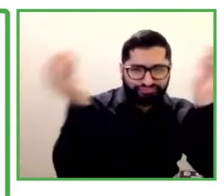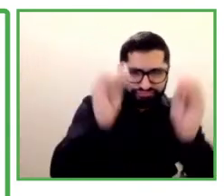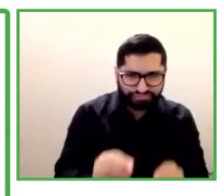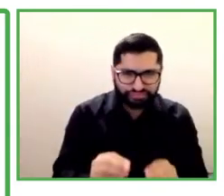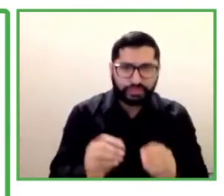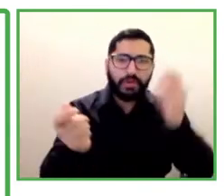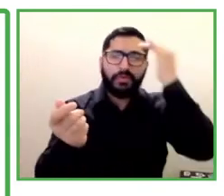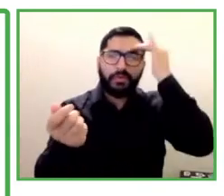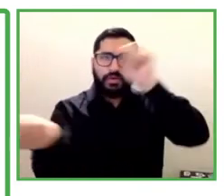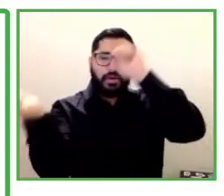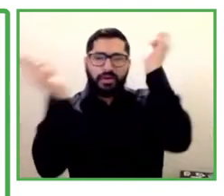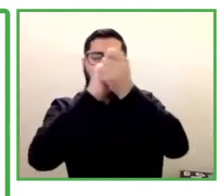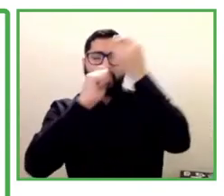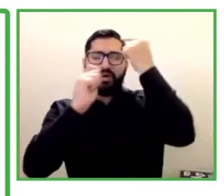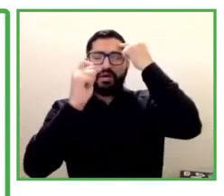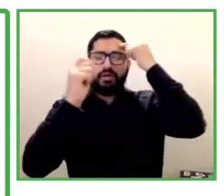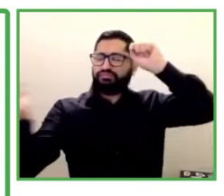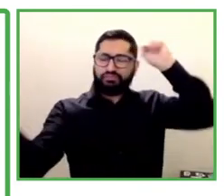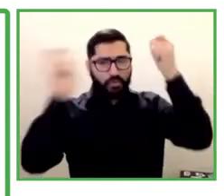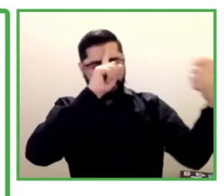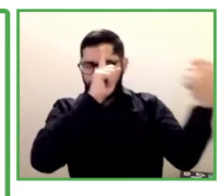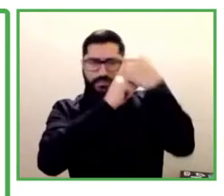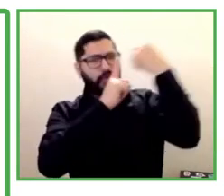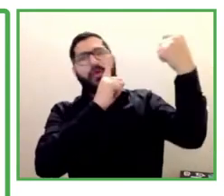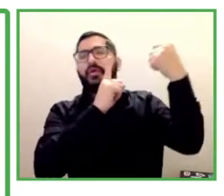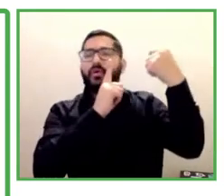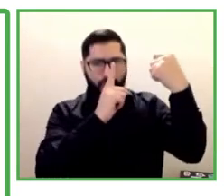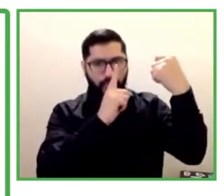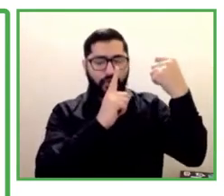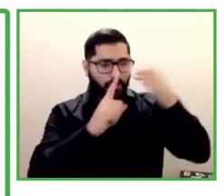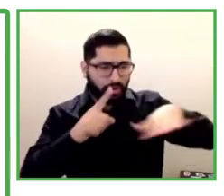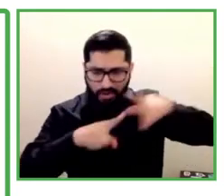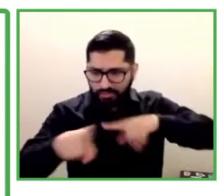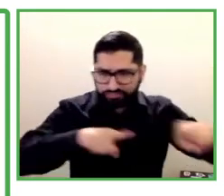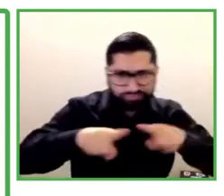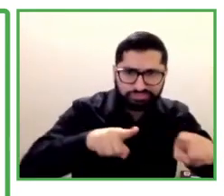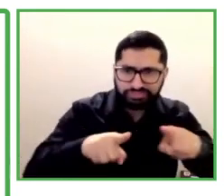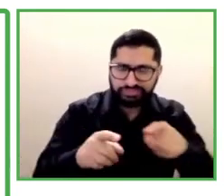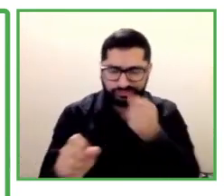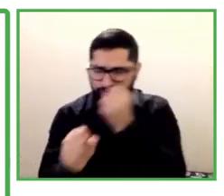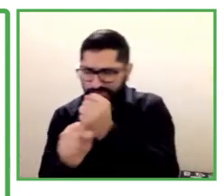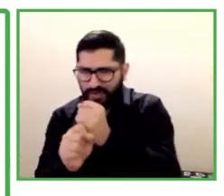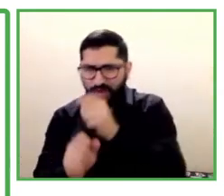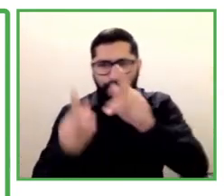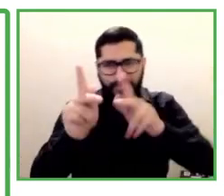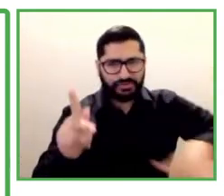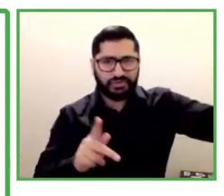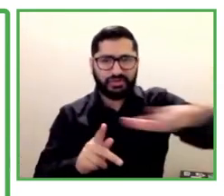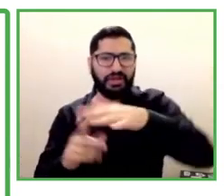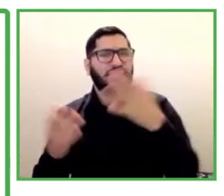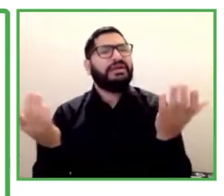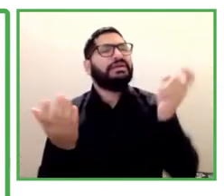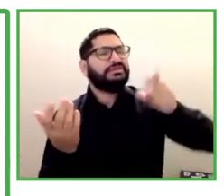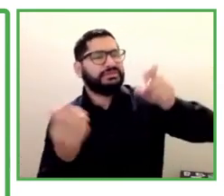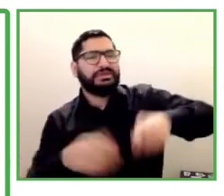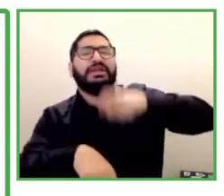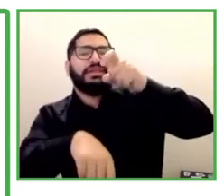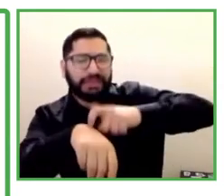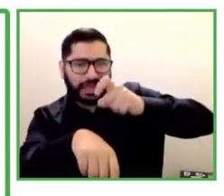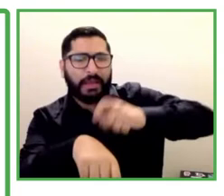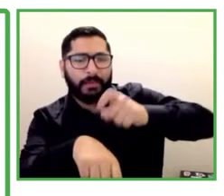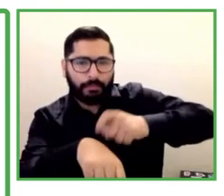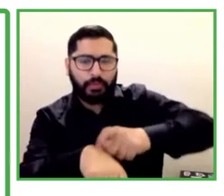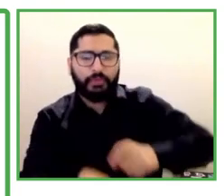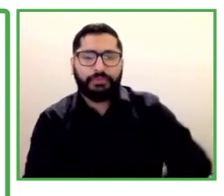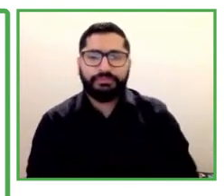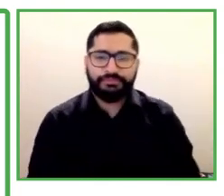and recognized the reciprocal benefits of an inclusive workplace so people with disabilities could retain